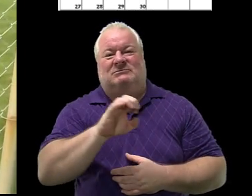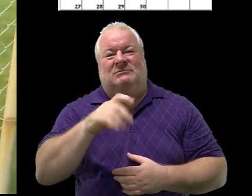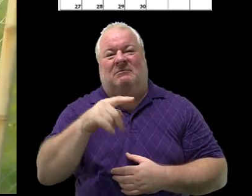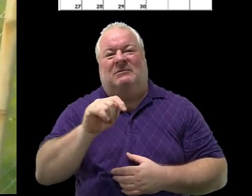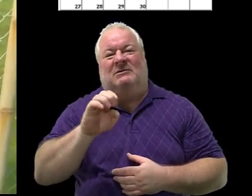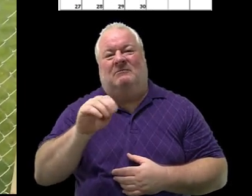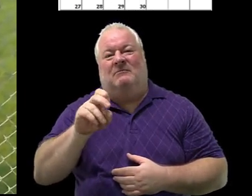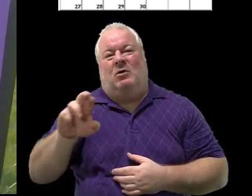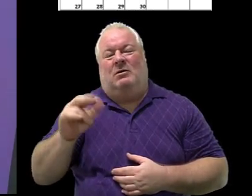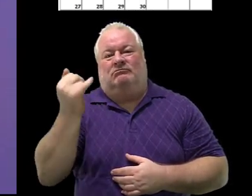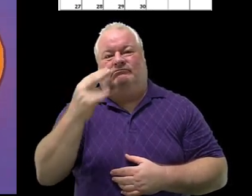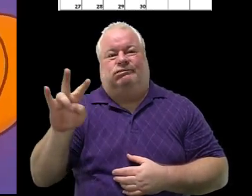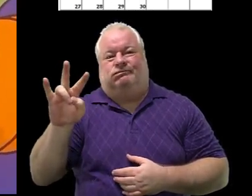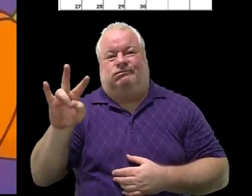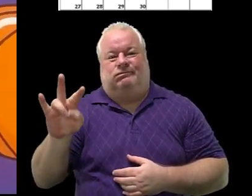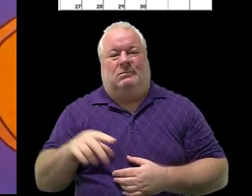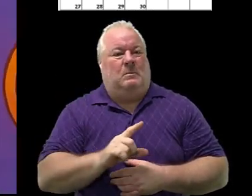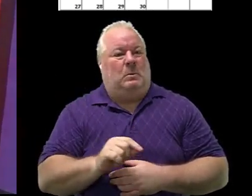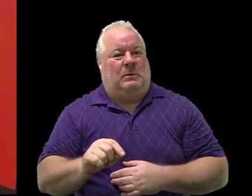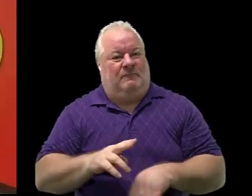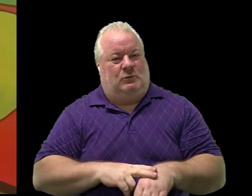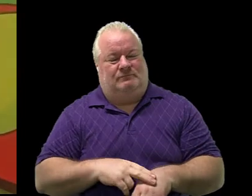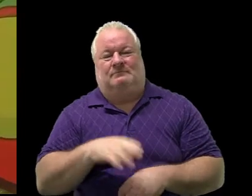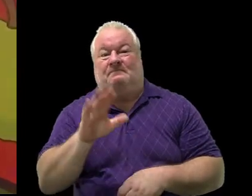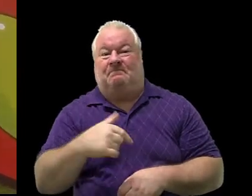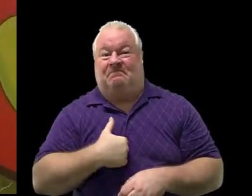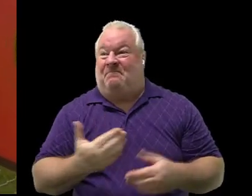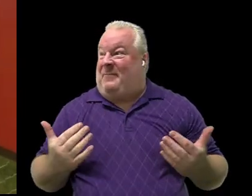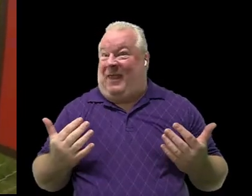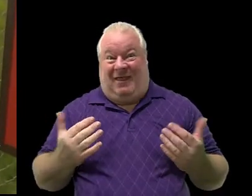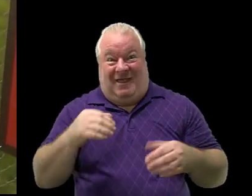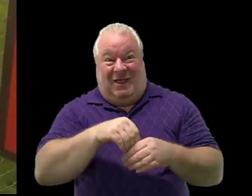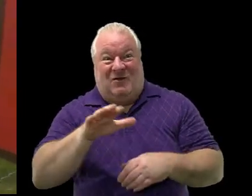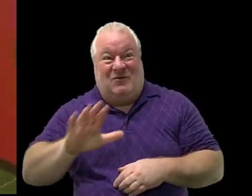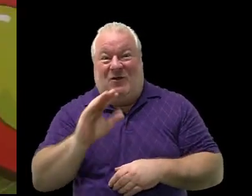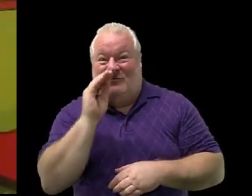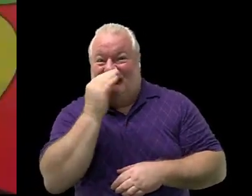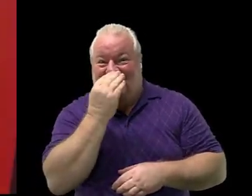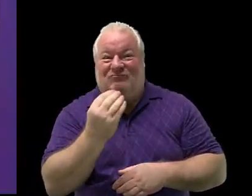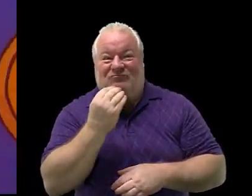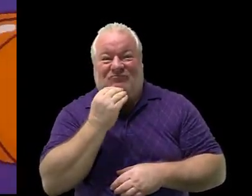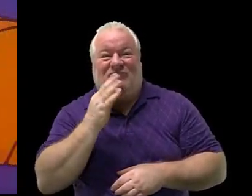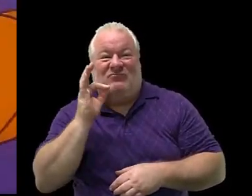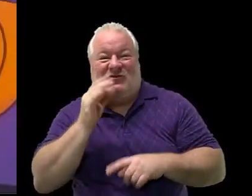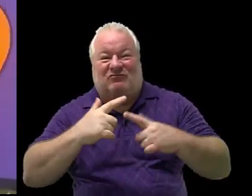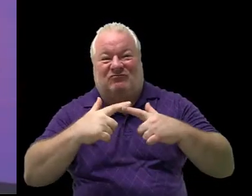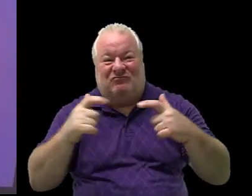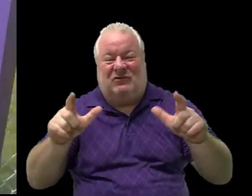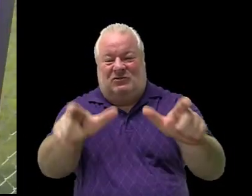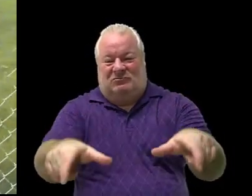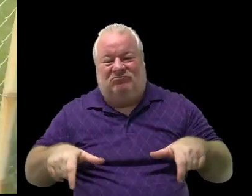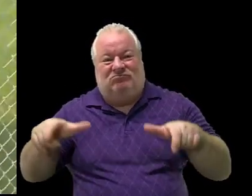17th I'm out here at your garden I could not